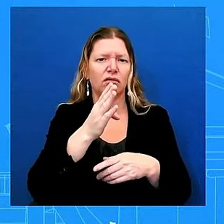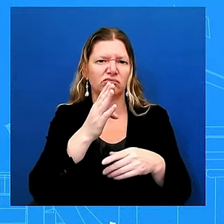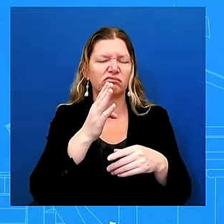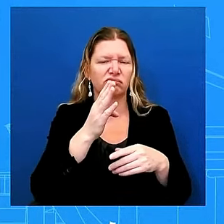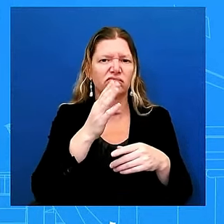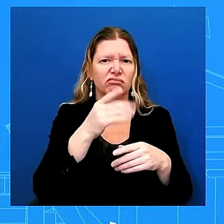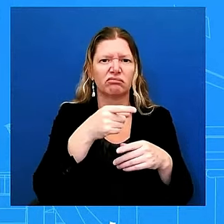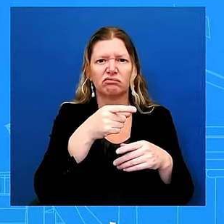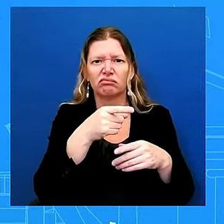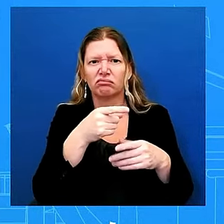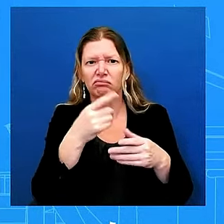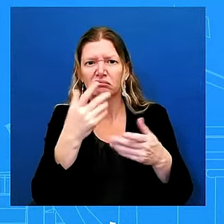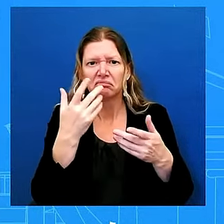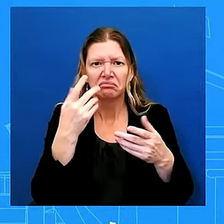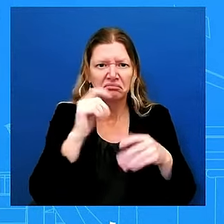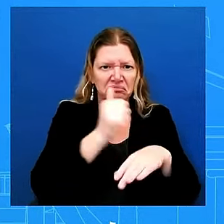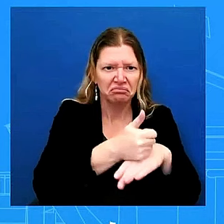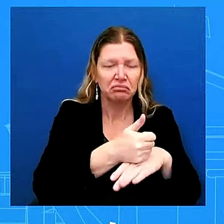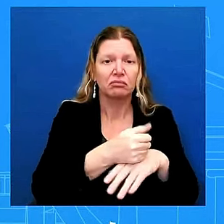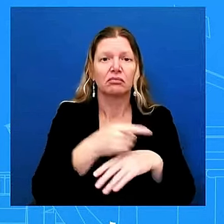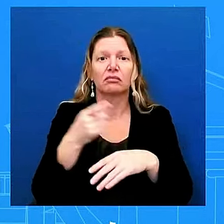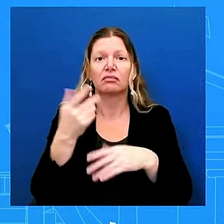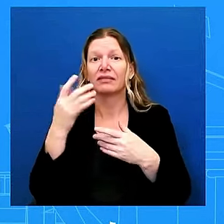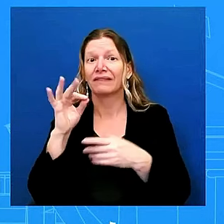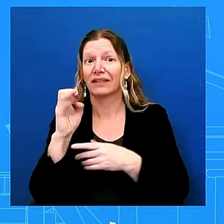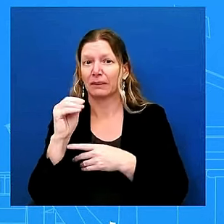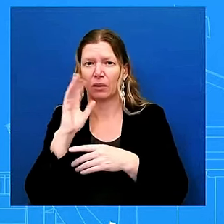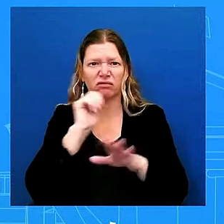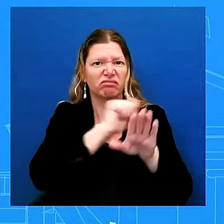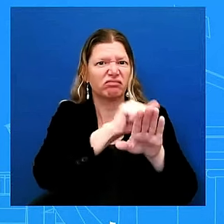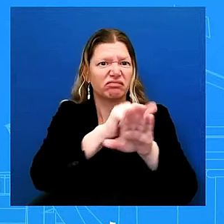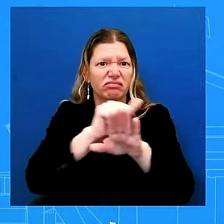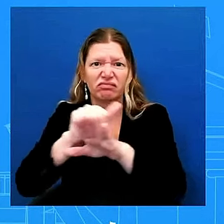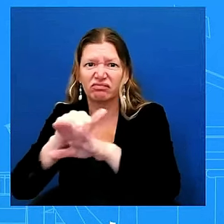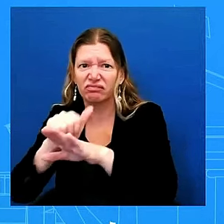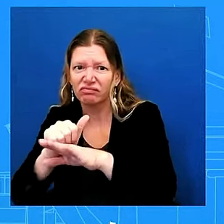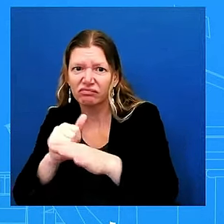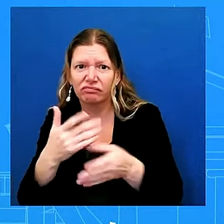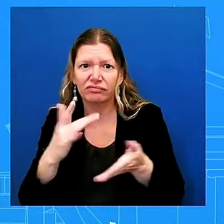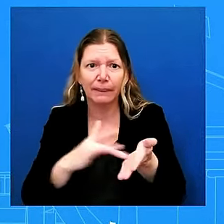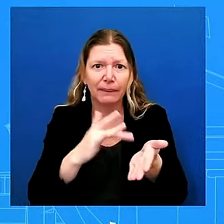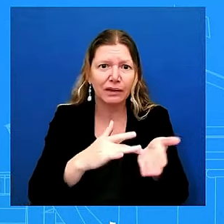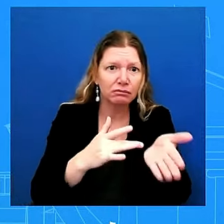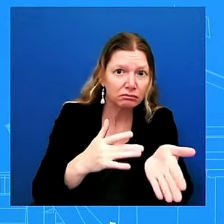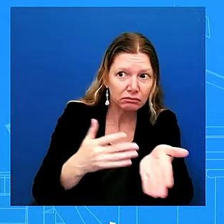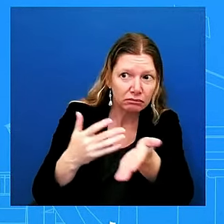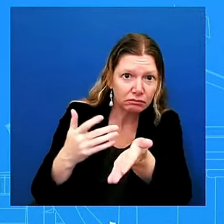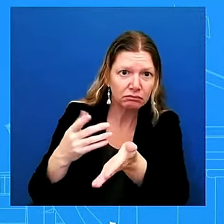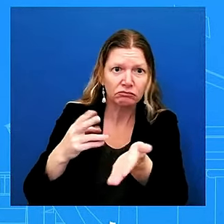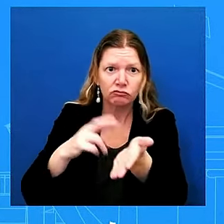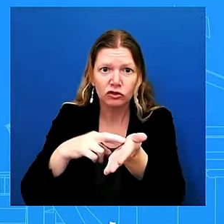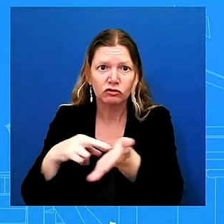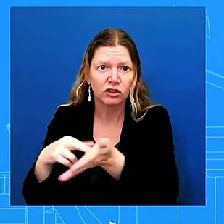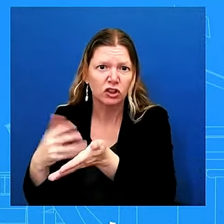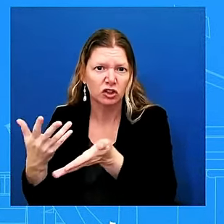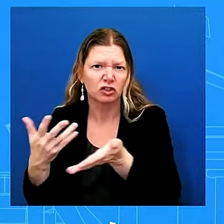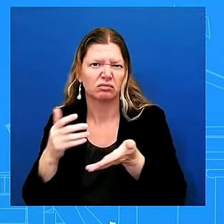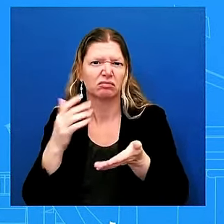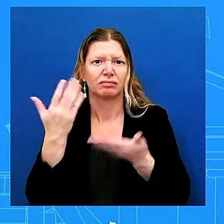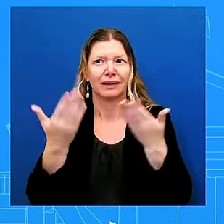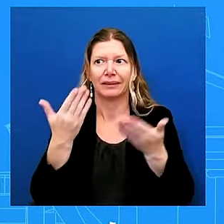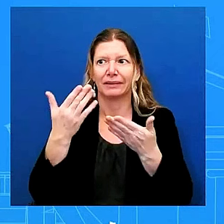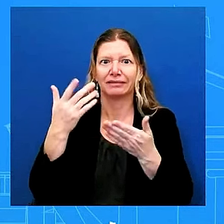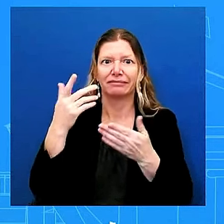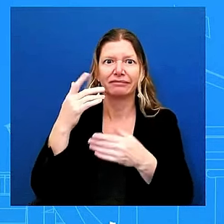run out and they need someone to help them get registered quickly in north carolina we're focused right now on clearing roads